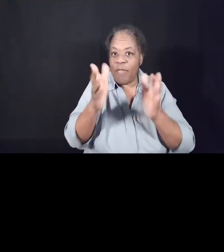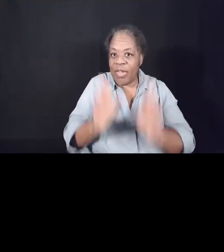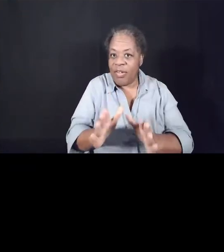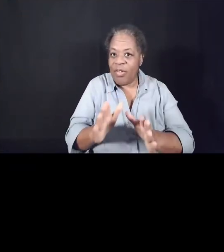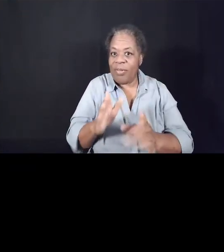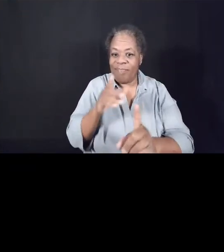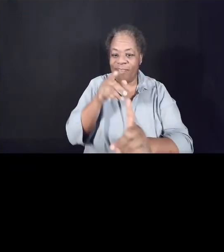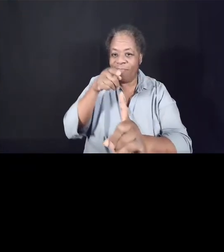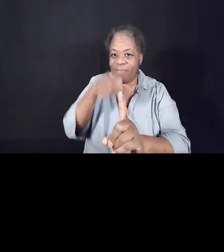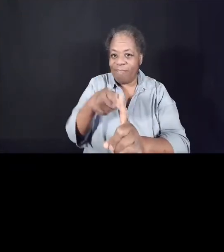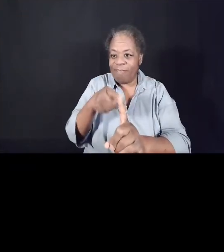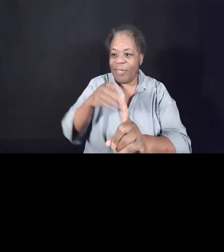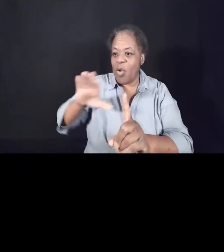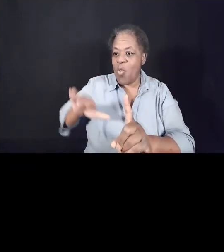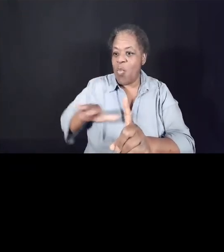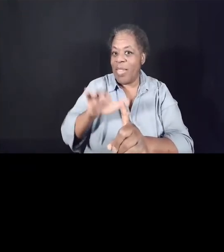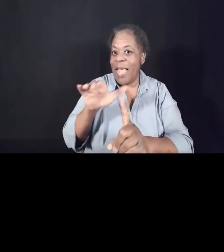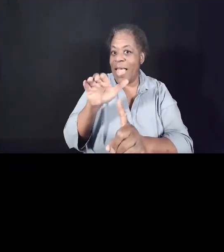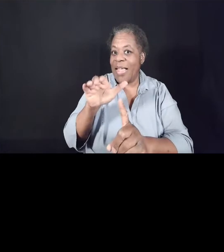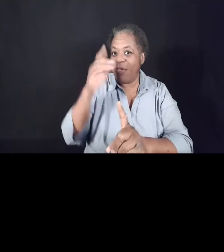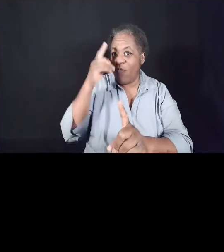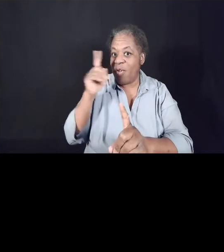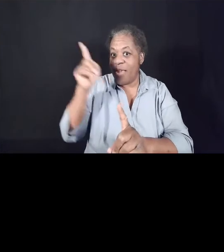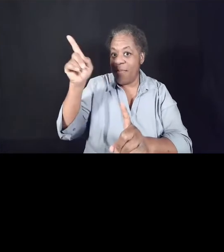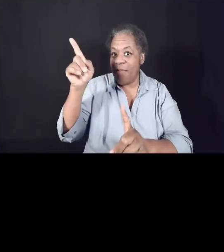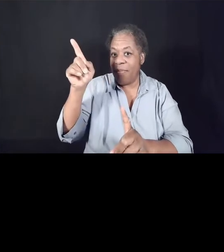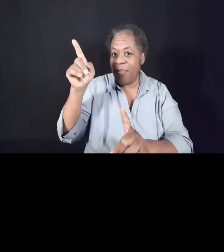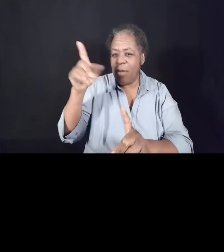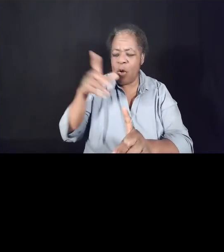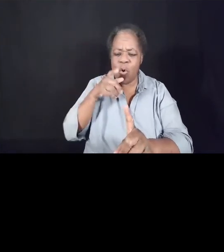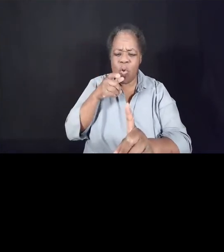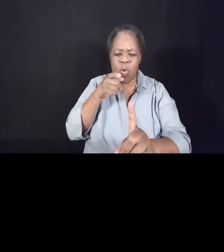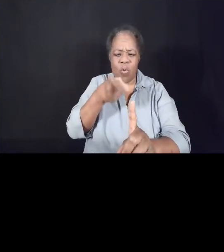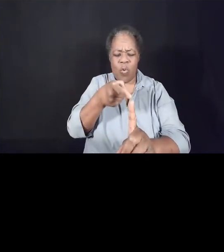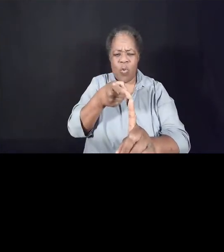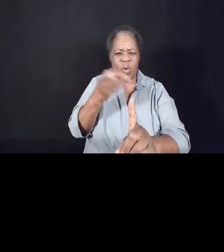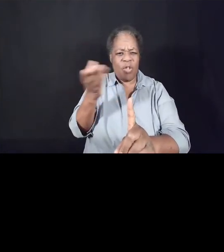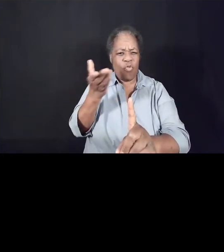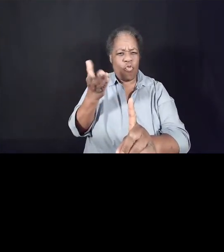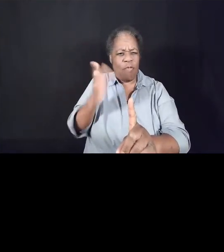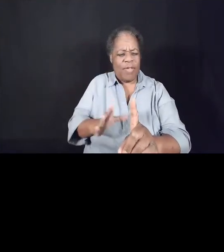history. But who is this servant?